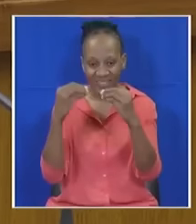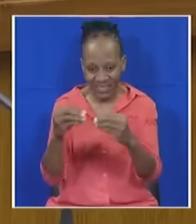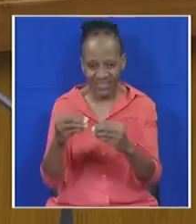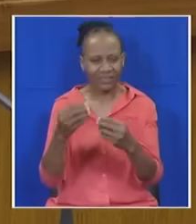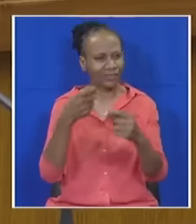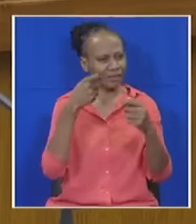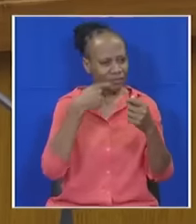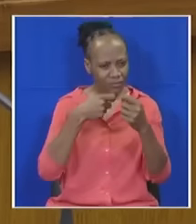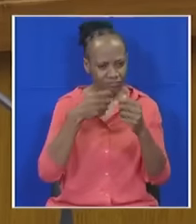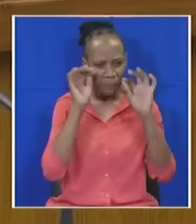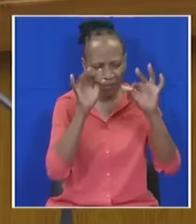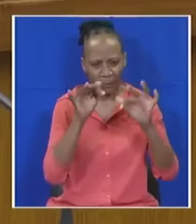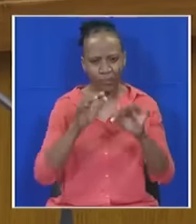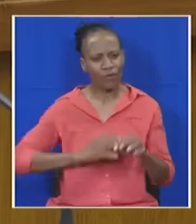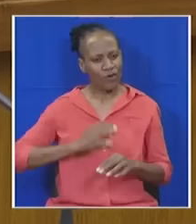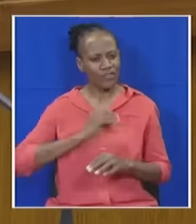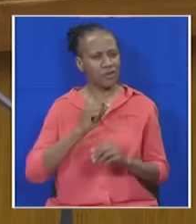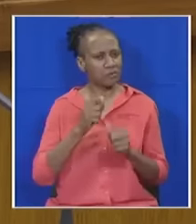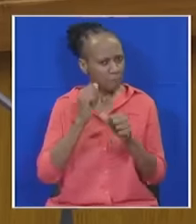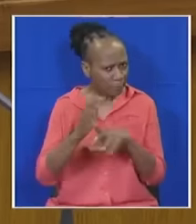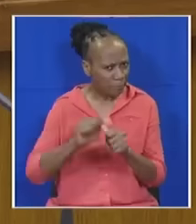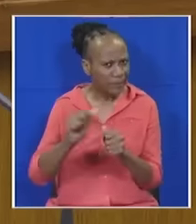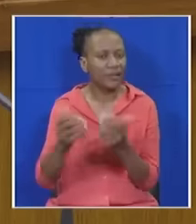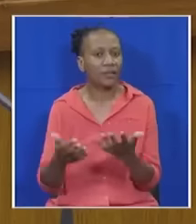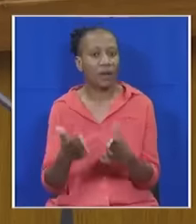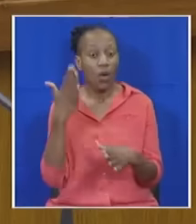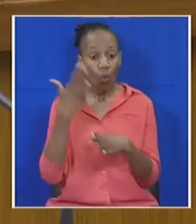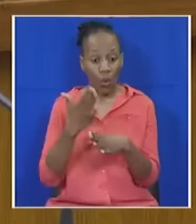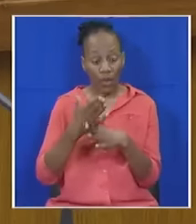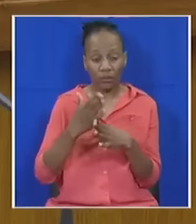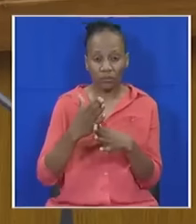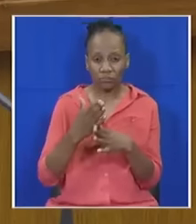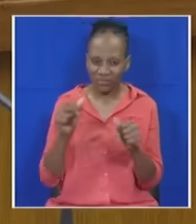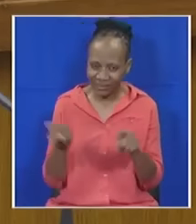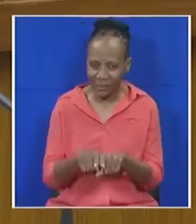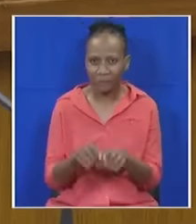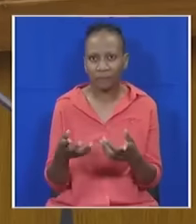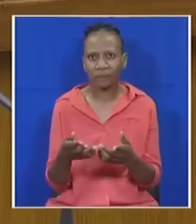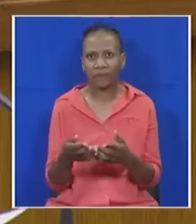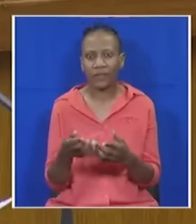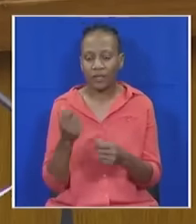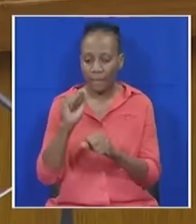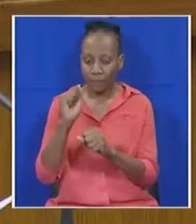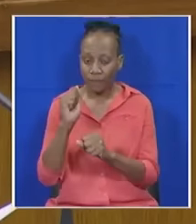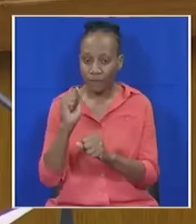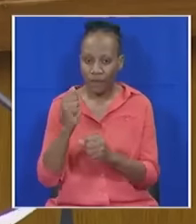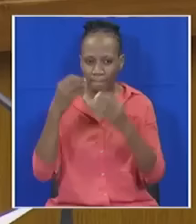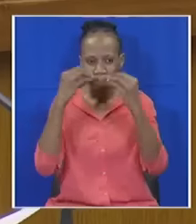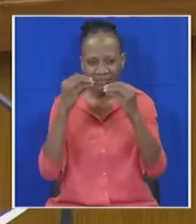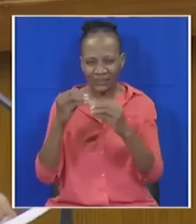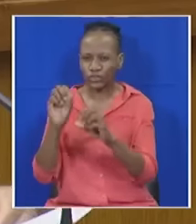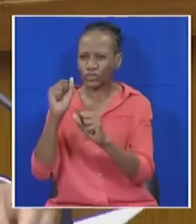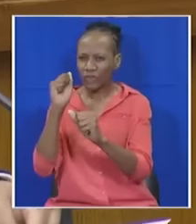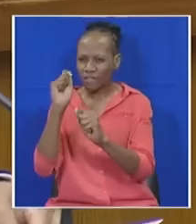confidence. Drought conditions have abated in most of the country. Production stoppages associated with industrial